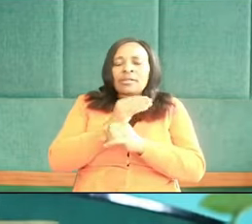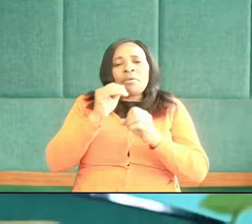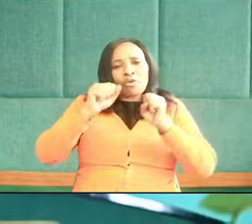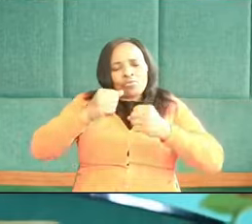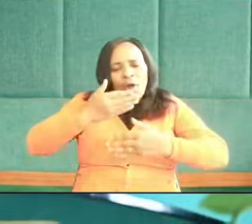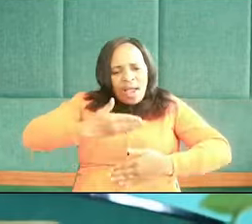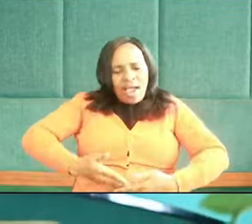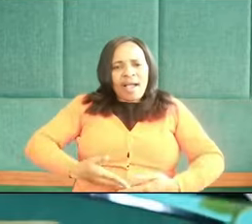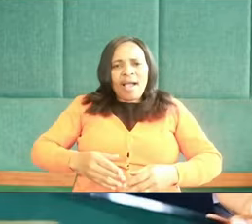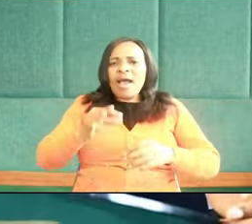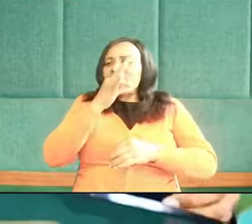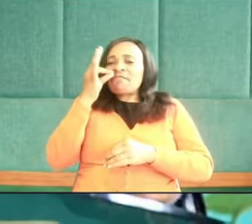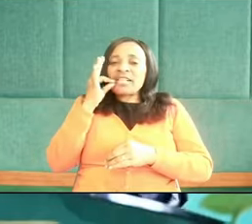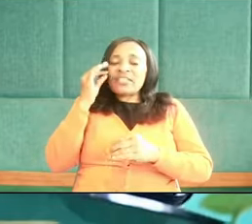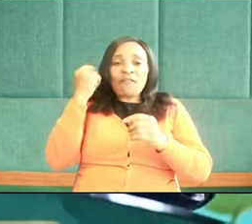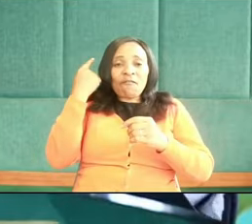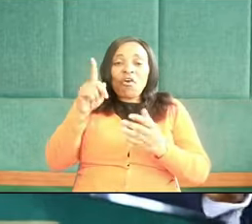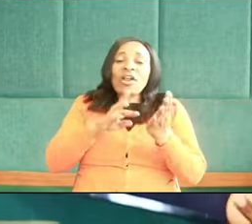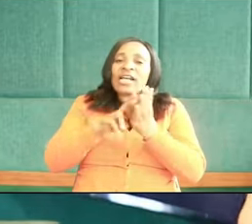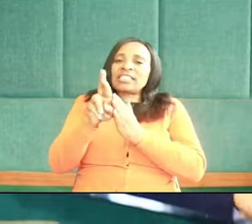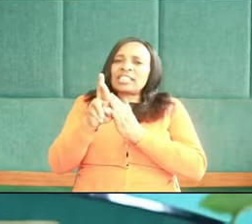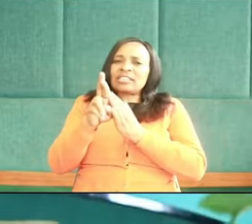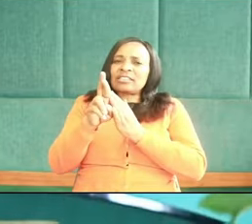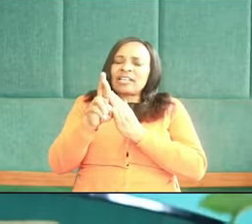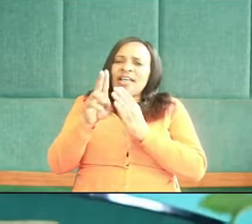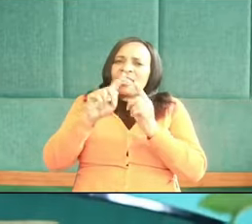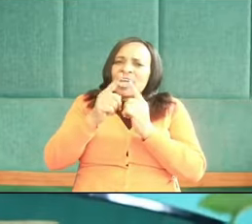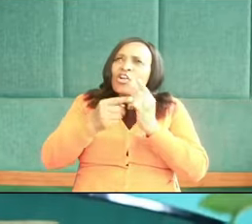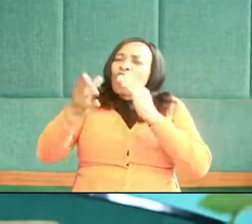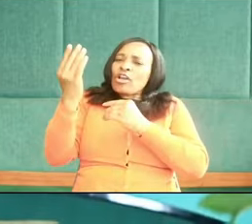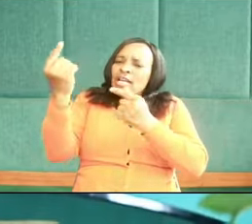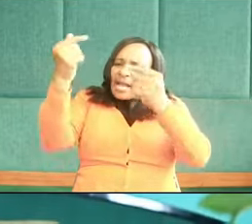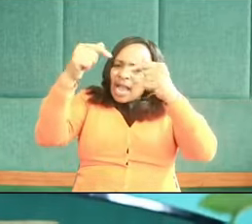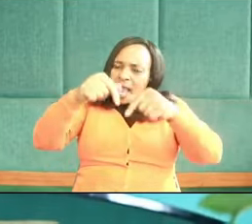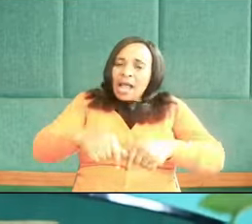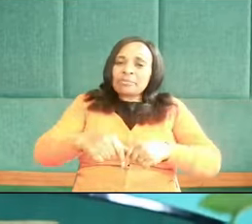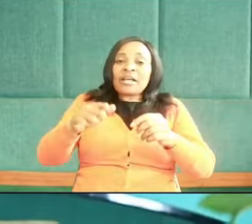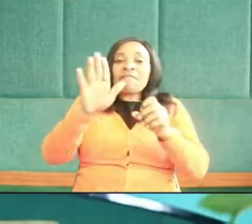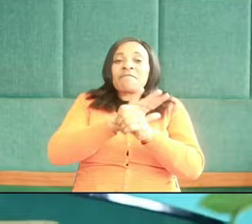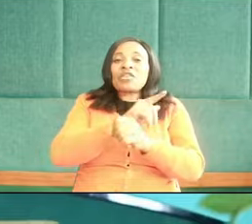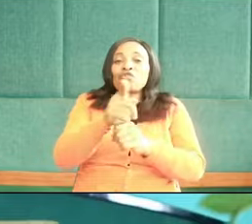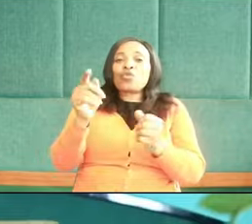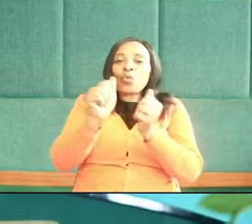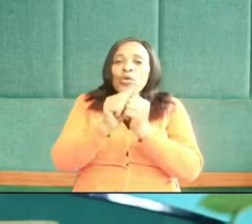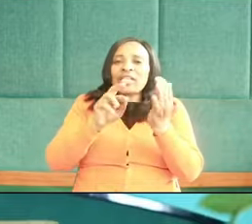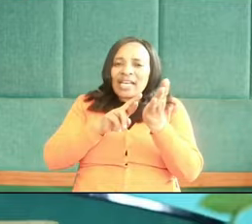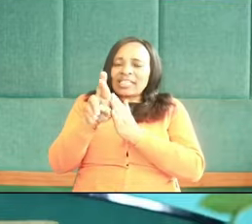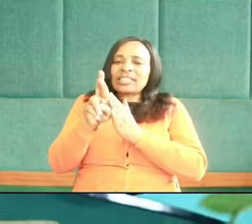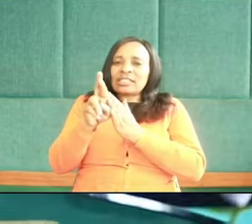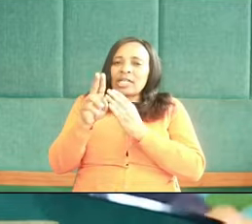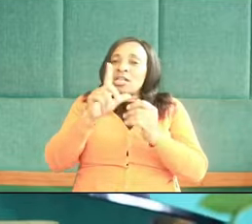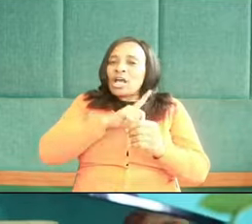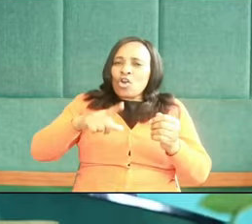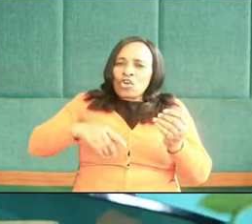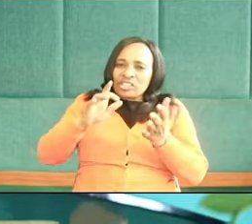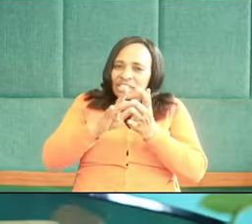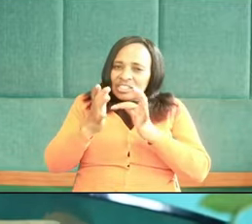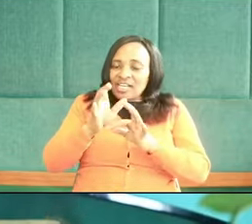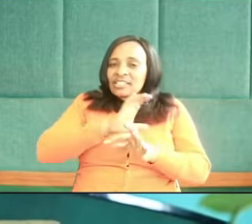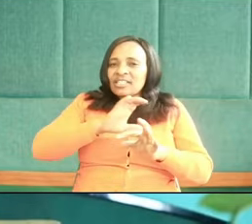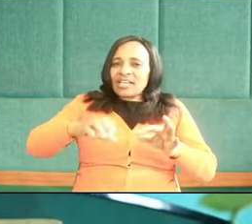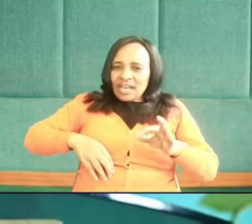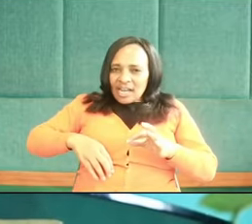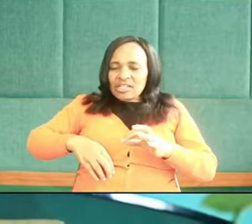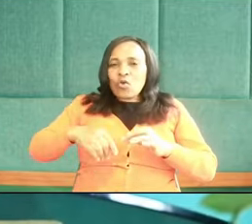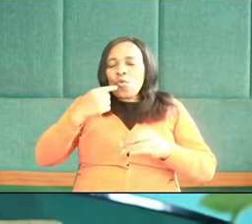you hunger and thirst for righteousness, God comes and fills you with the righteousness of his son, the Lord Jesus Christ. If that is clear,